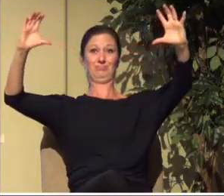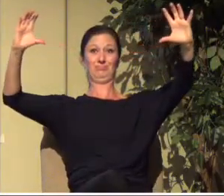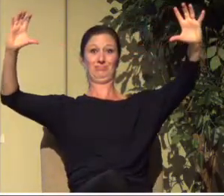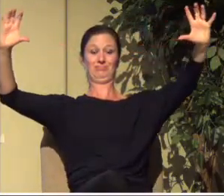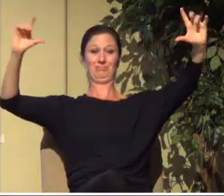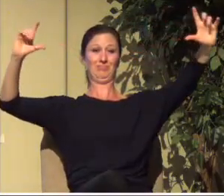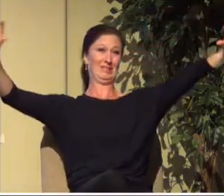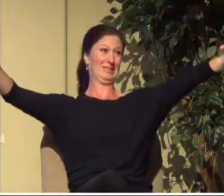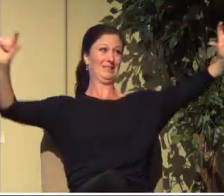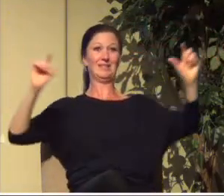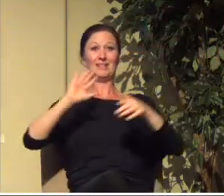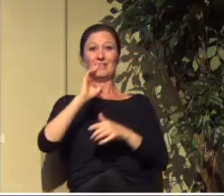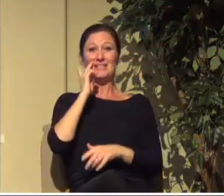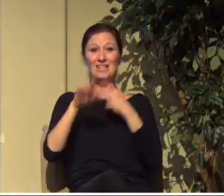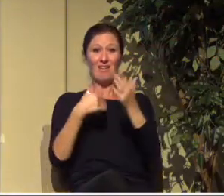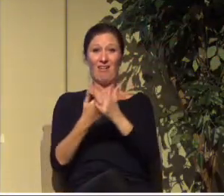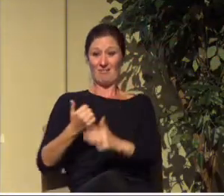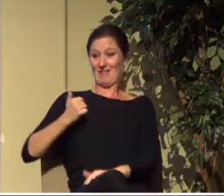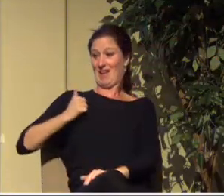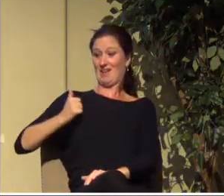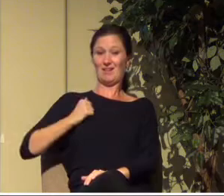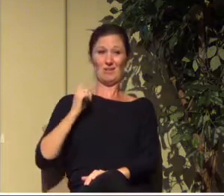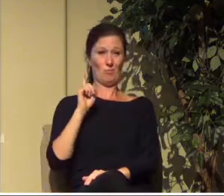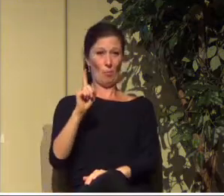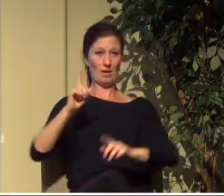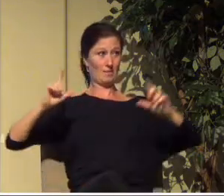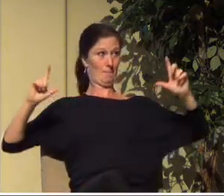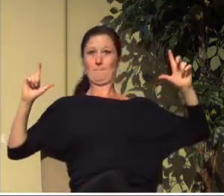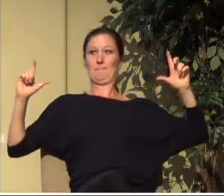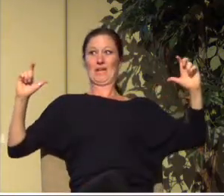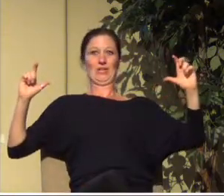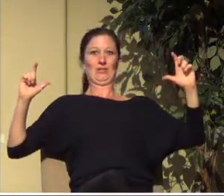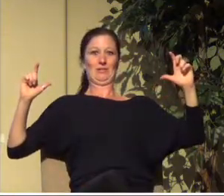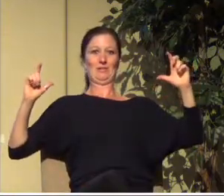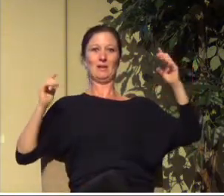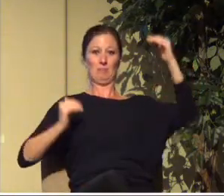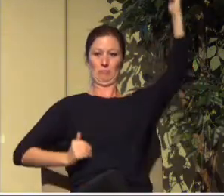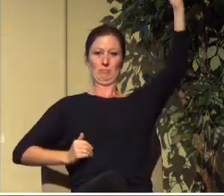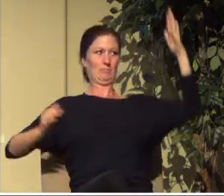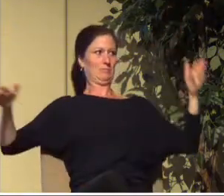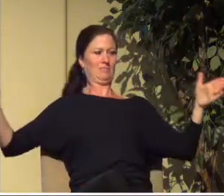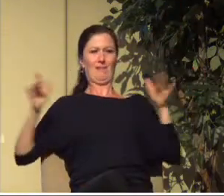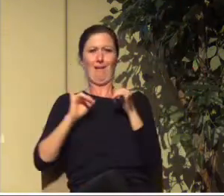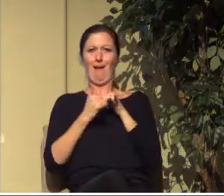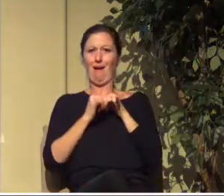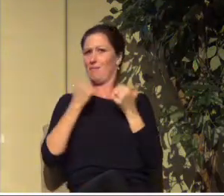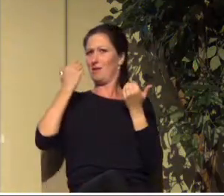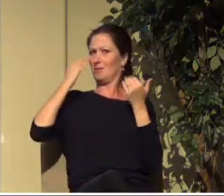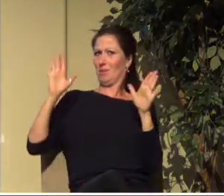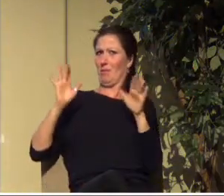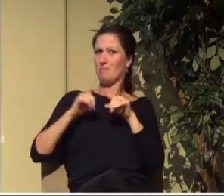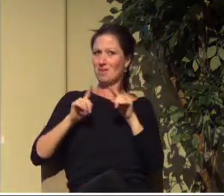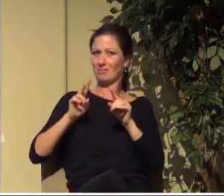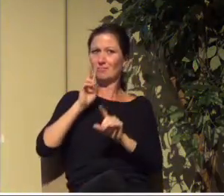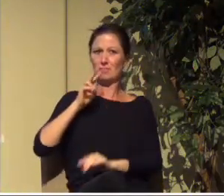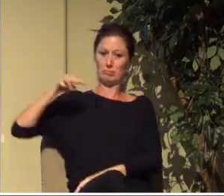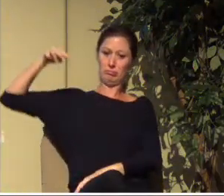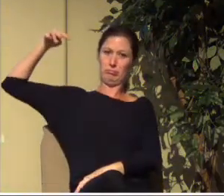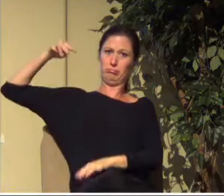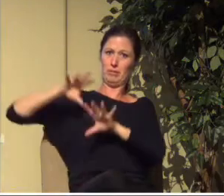all of Canada, right? In one view. That's pretty high up, I think. I'm not sure you could do that and still be in the atmosphere. But anyway,